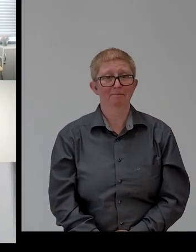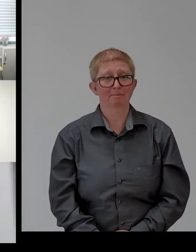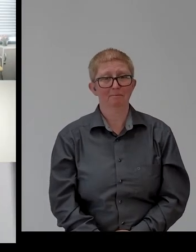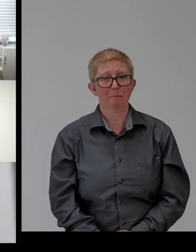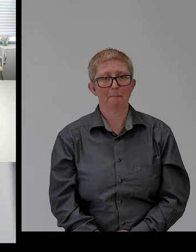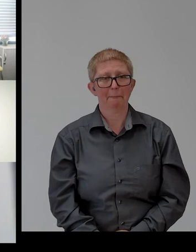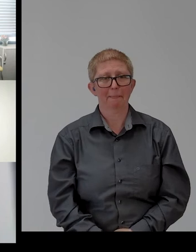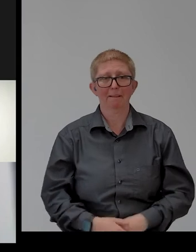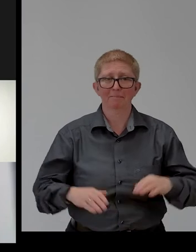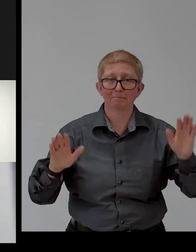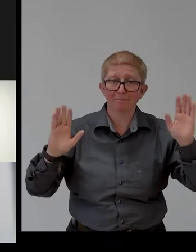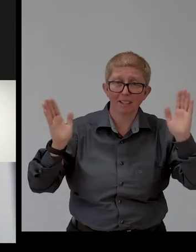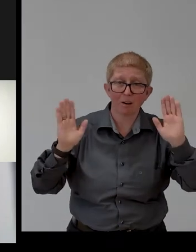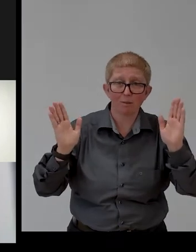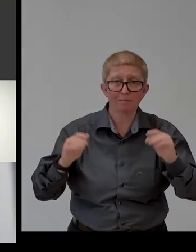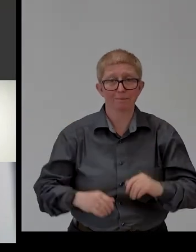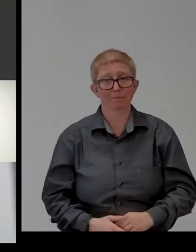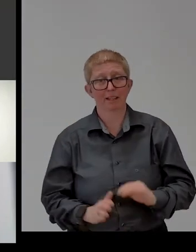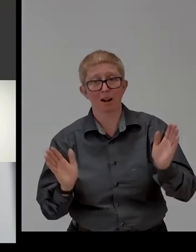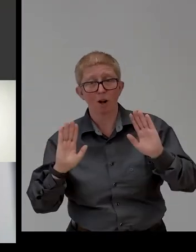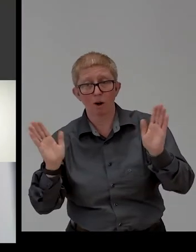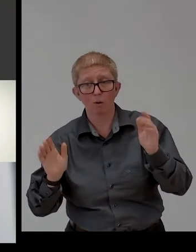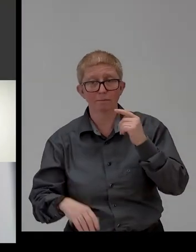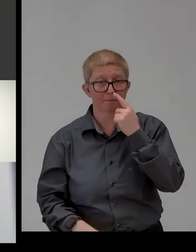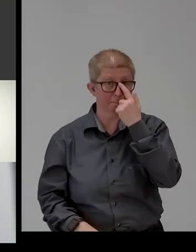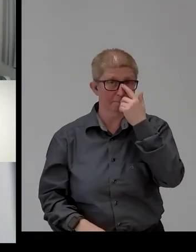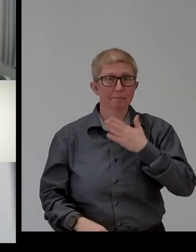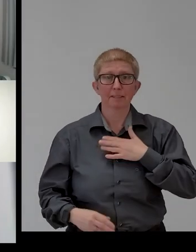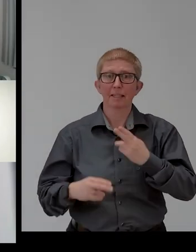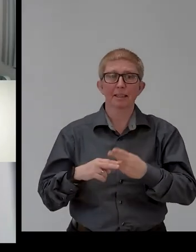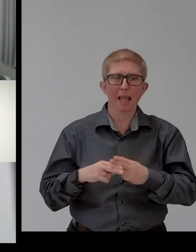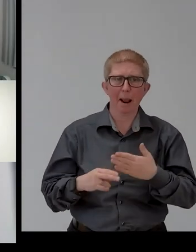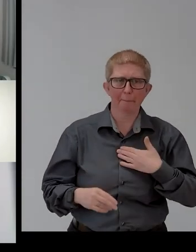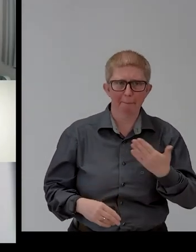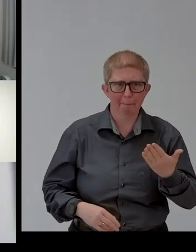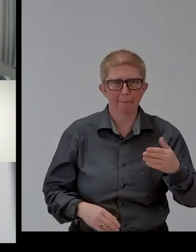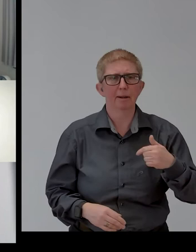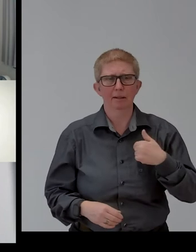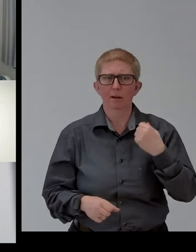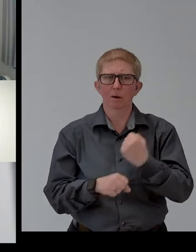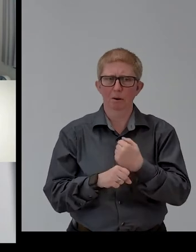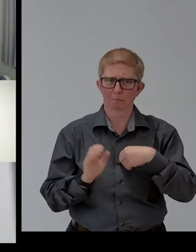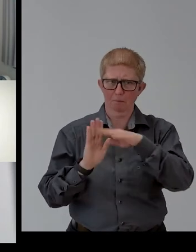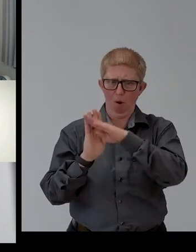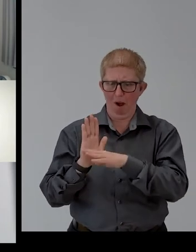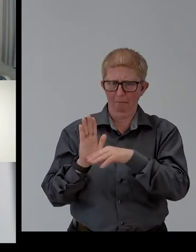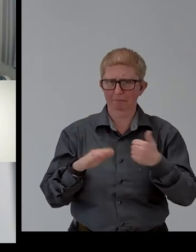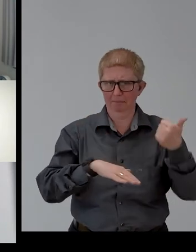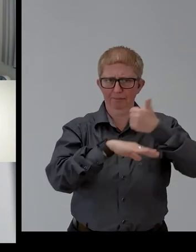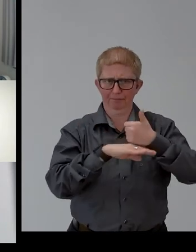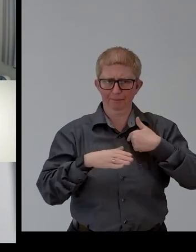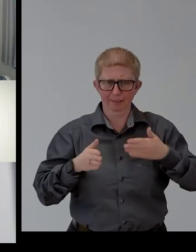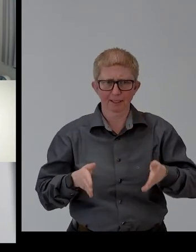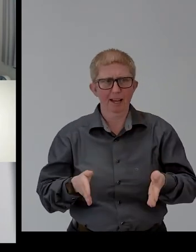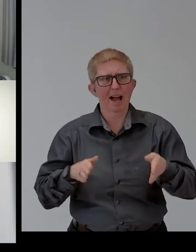Greetings to everyone. My name is Moses and I work as a program director at Enable India. Our 20 years of